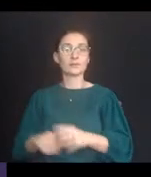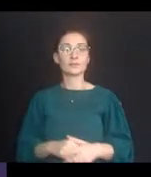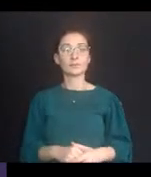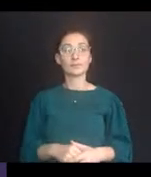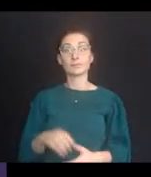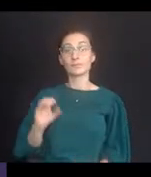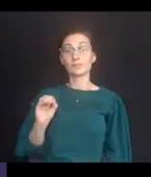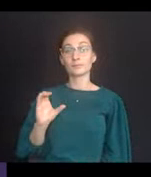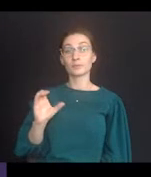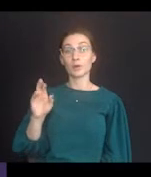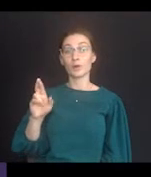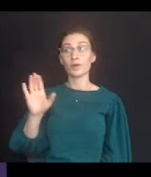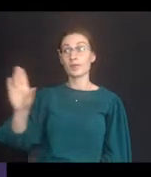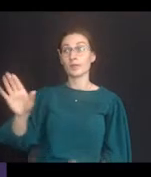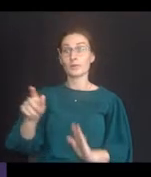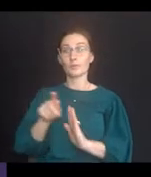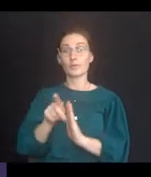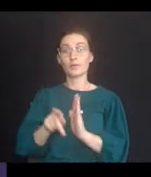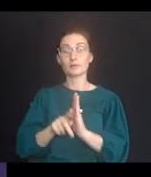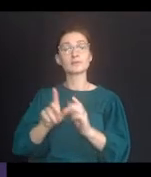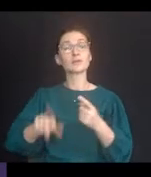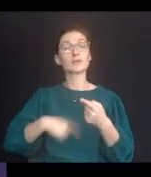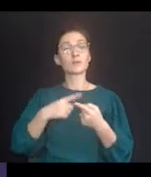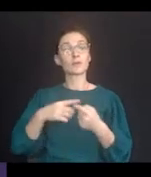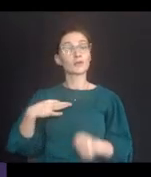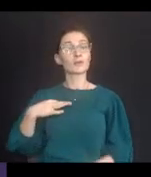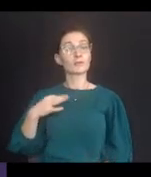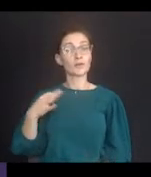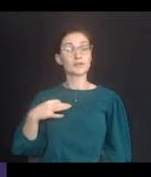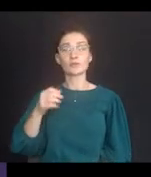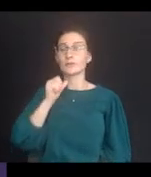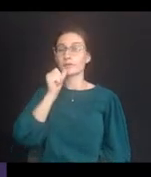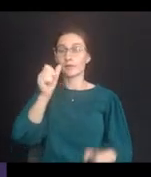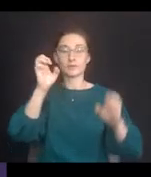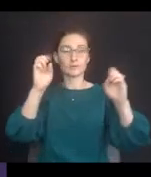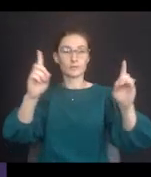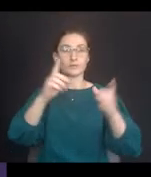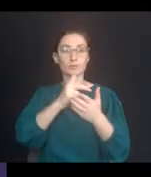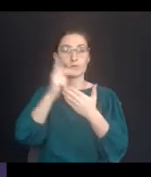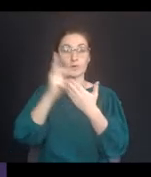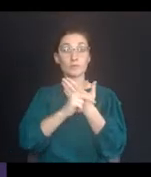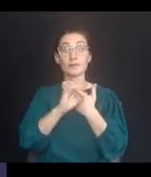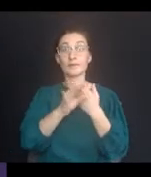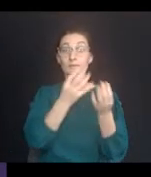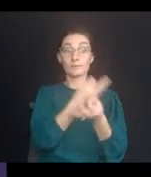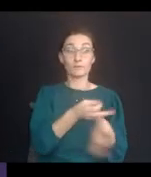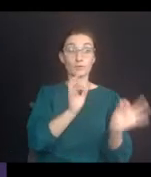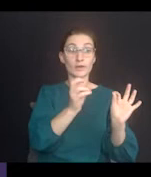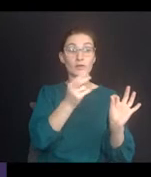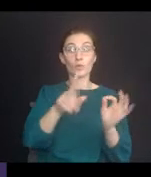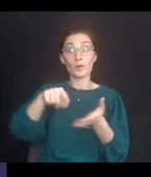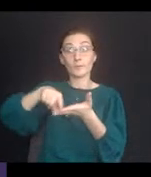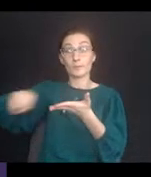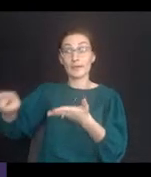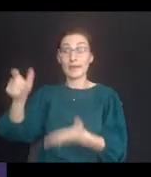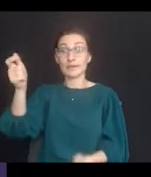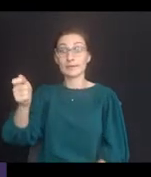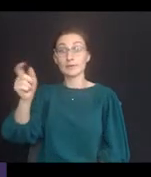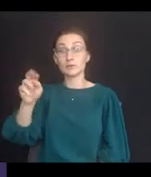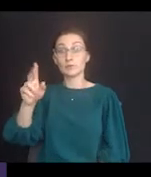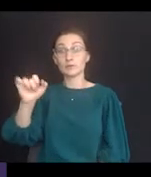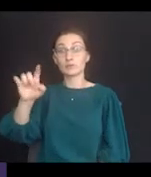Pursuant to OCR policy, when voluntary non-educational programs are offered on a free or tuition basis,